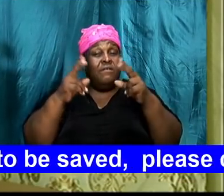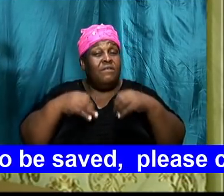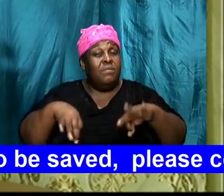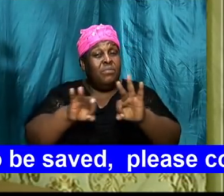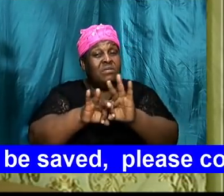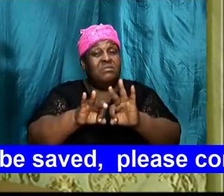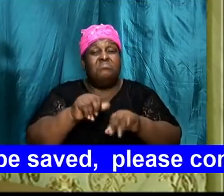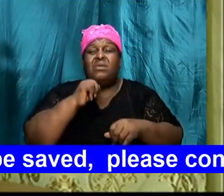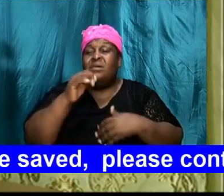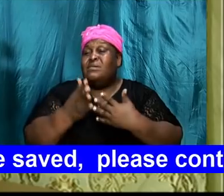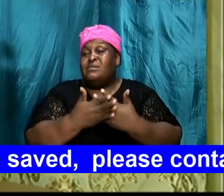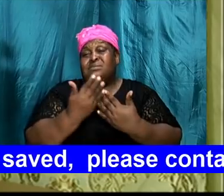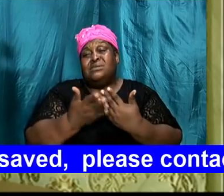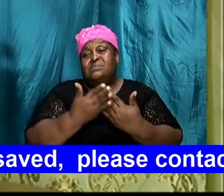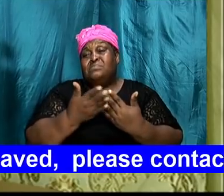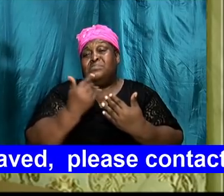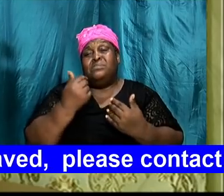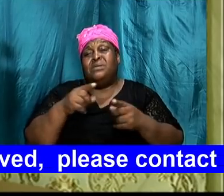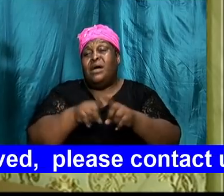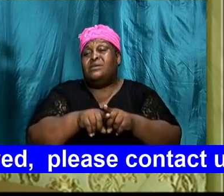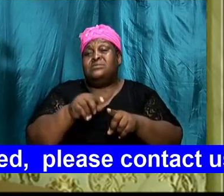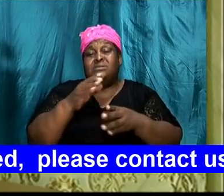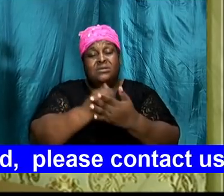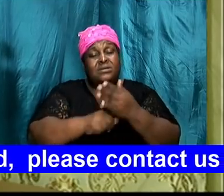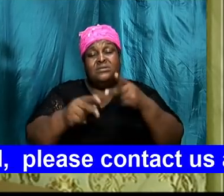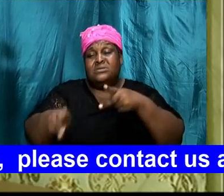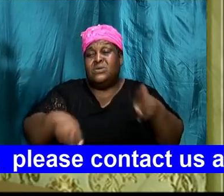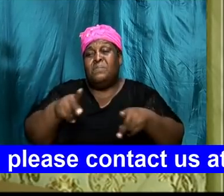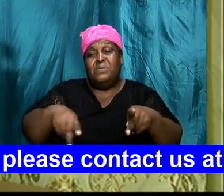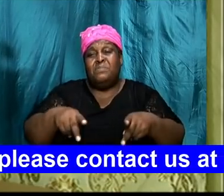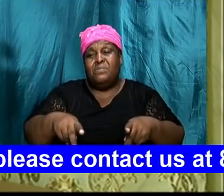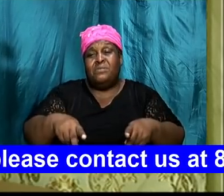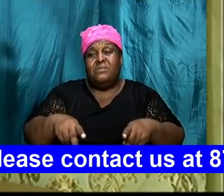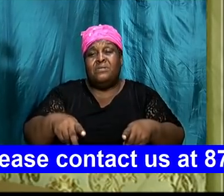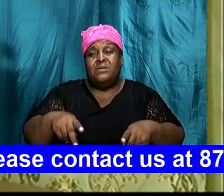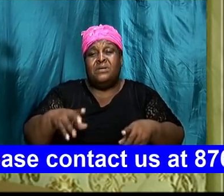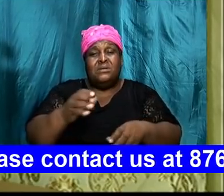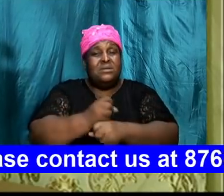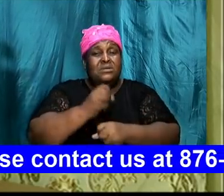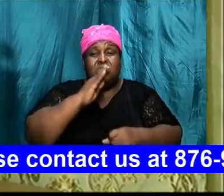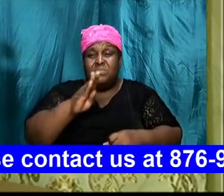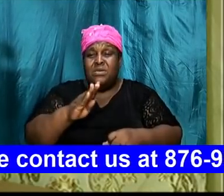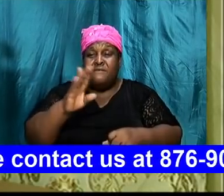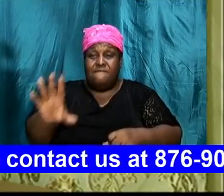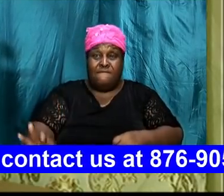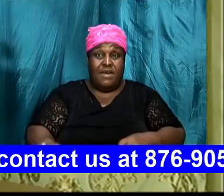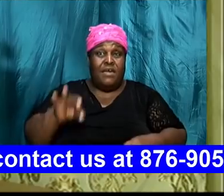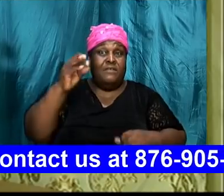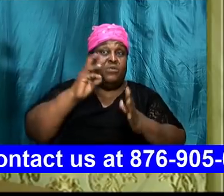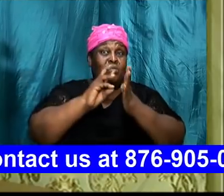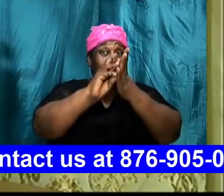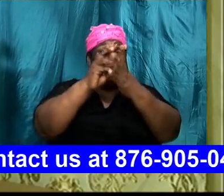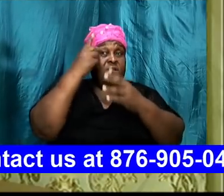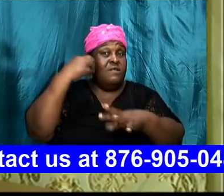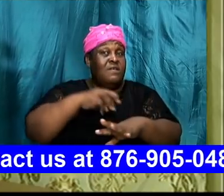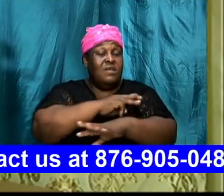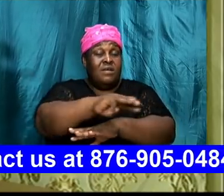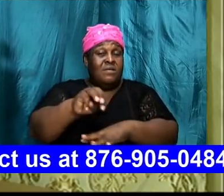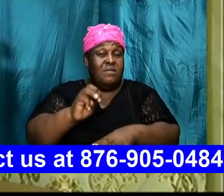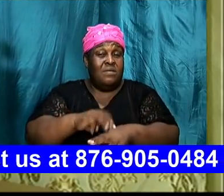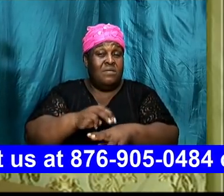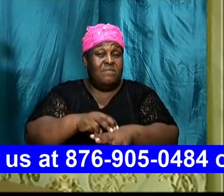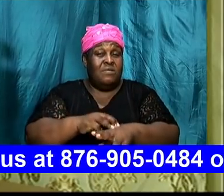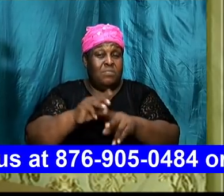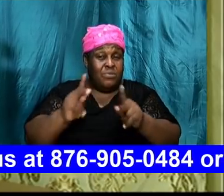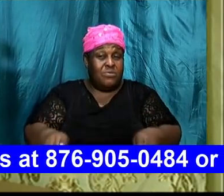some folks take it to be finding the will of God for your ministry for the person who